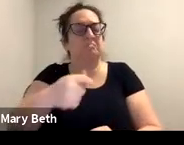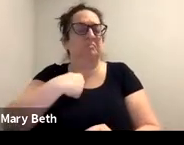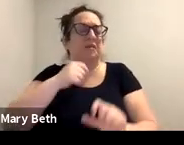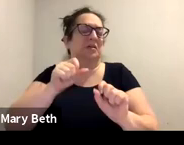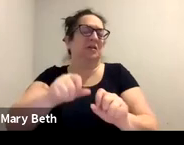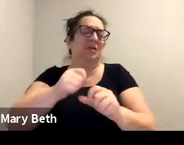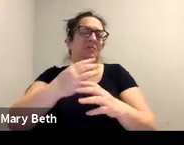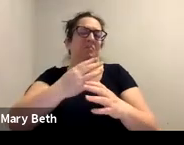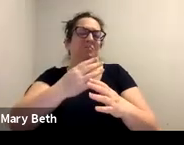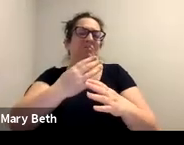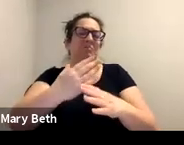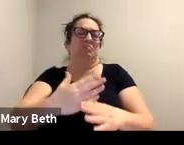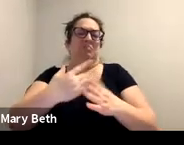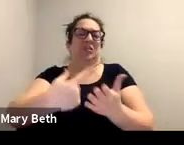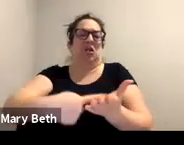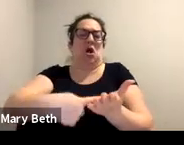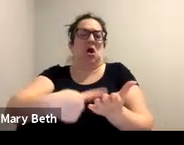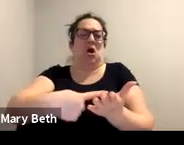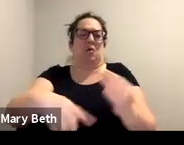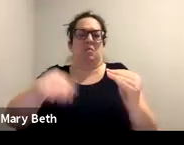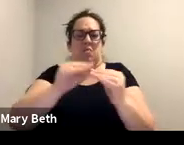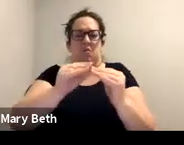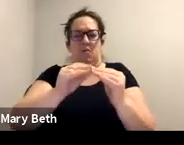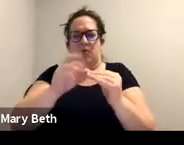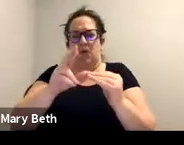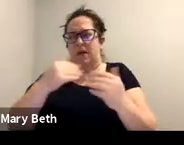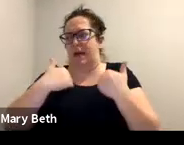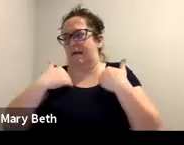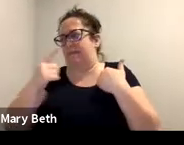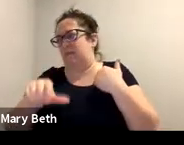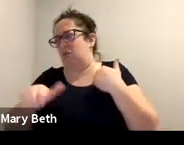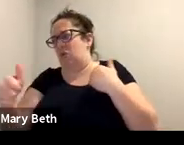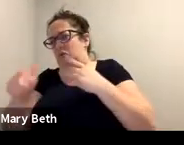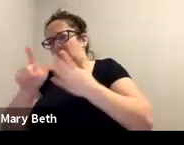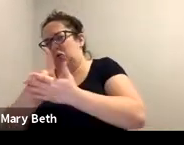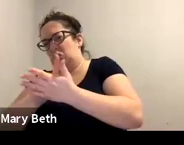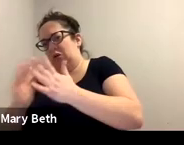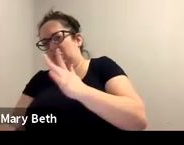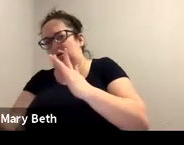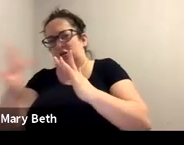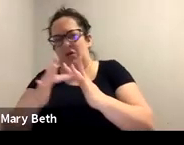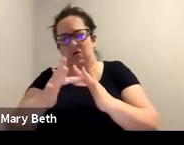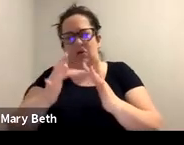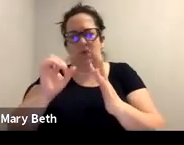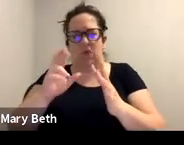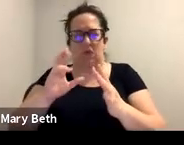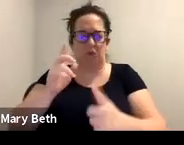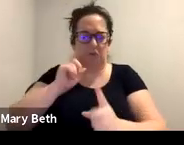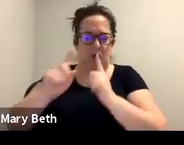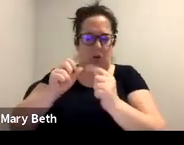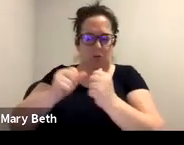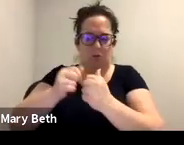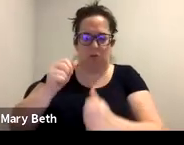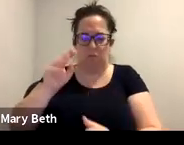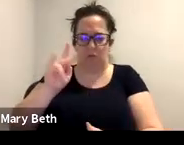one of our attorneys reach out to you, or we can talk to like Michelle about like, if there are other ways we can get that information to you through Wix